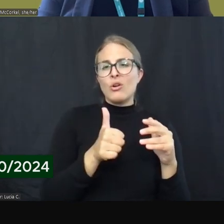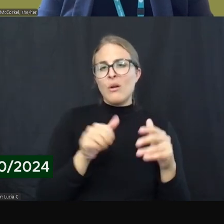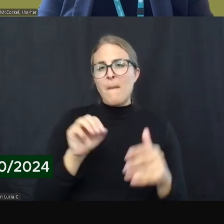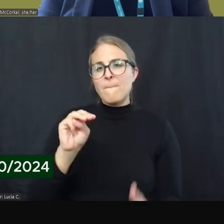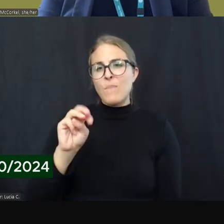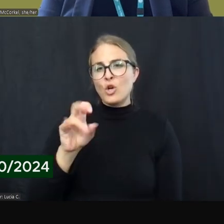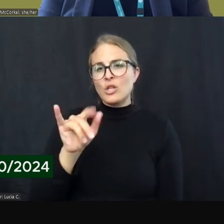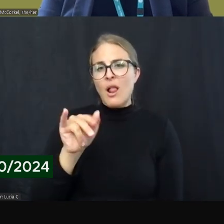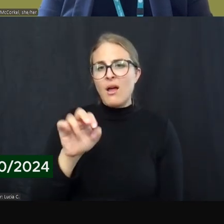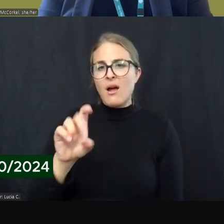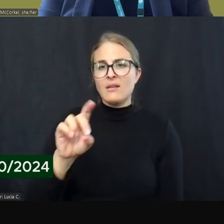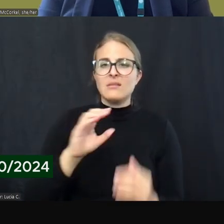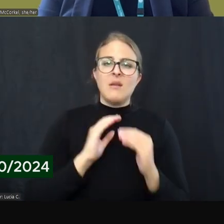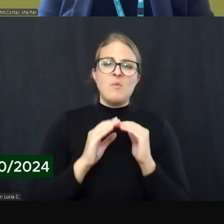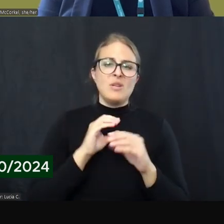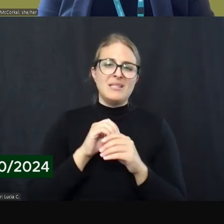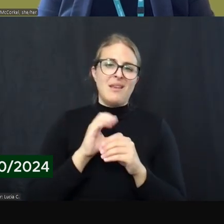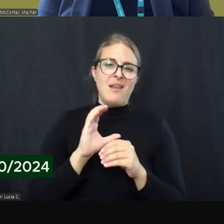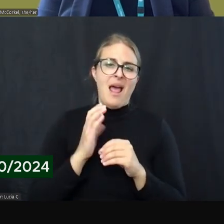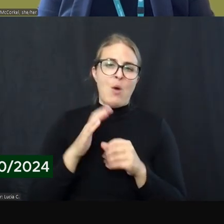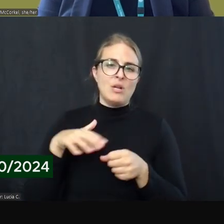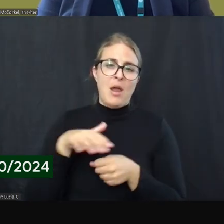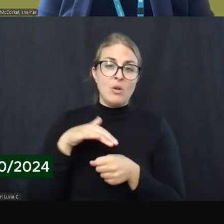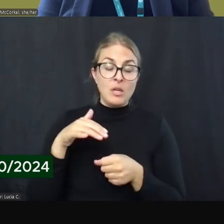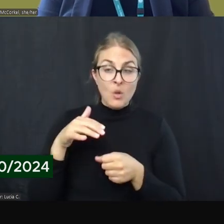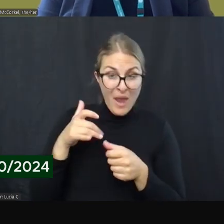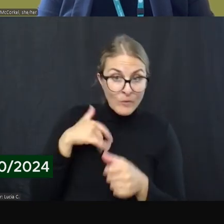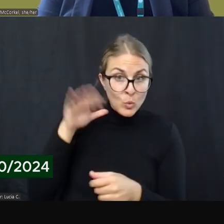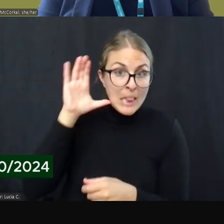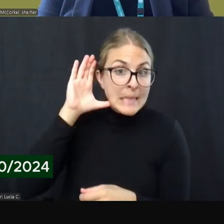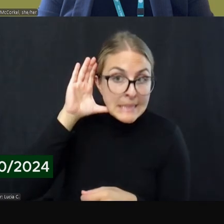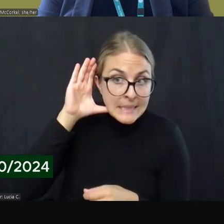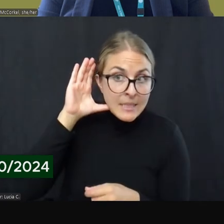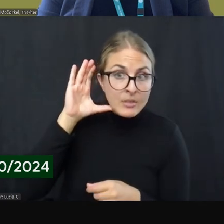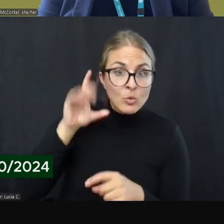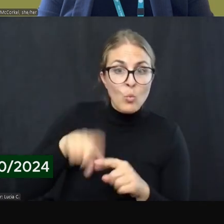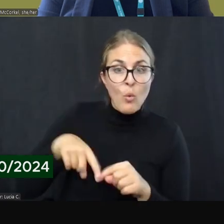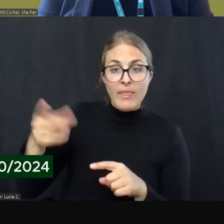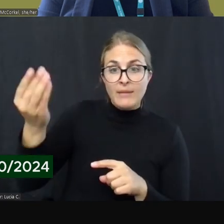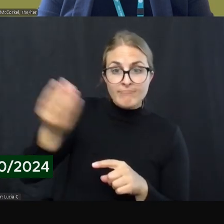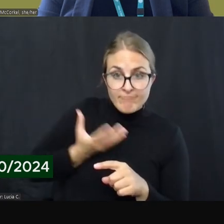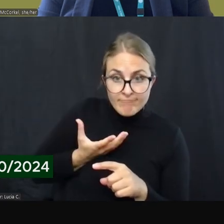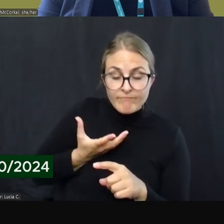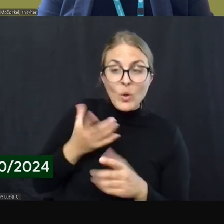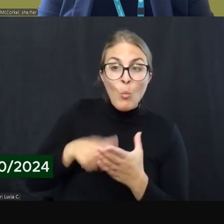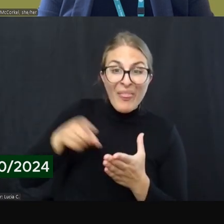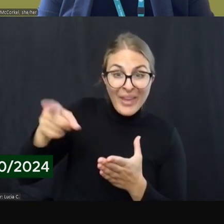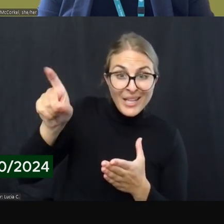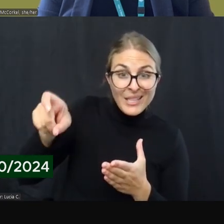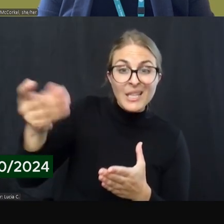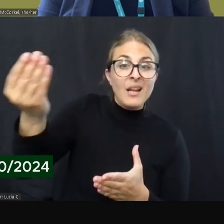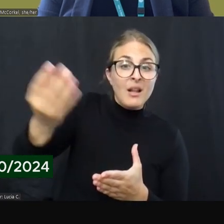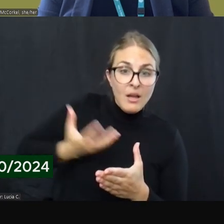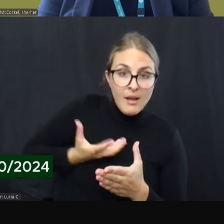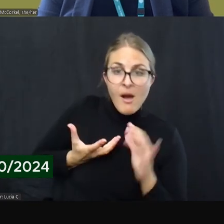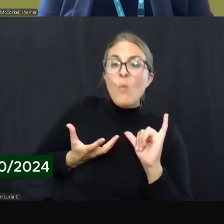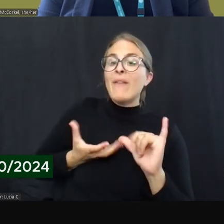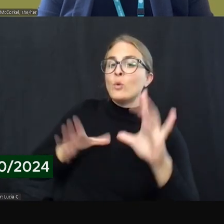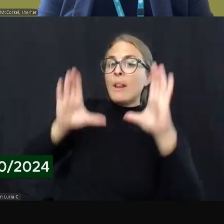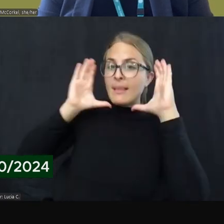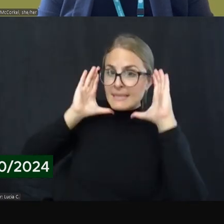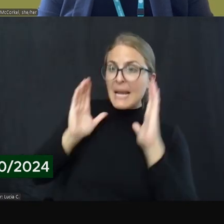respond to what they tell us that is needed and feels welcoming.